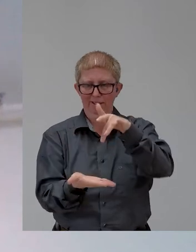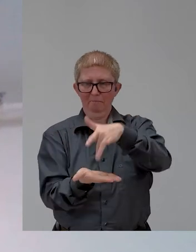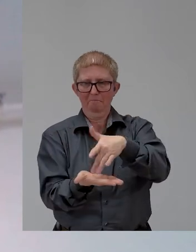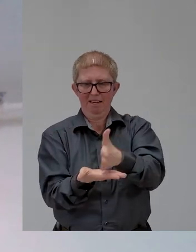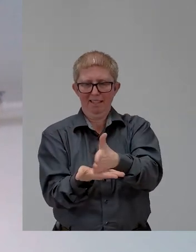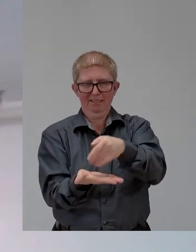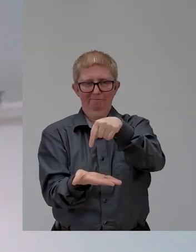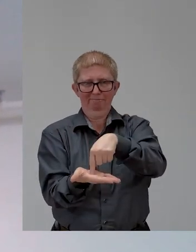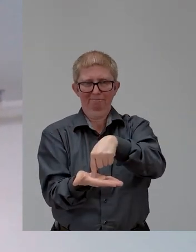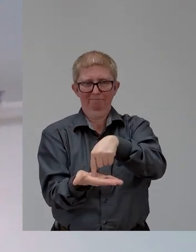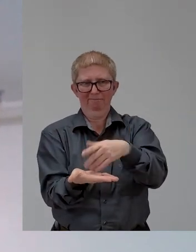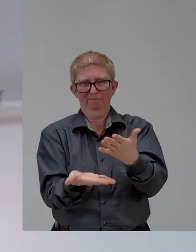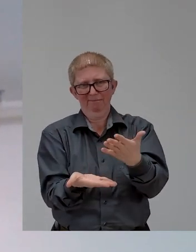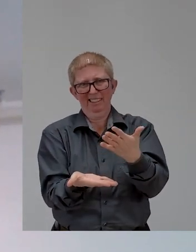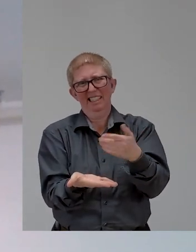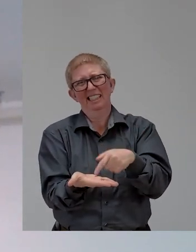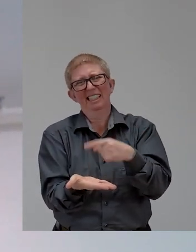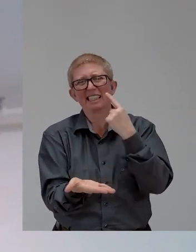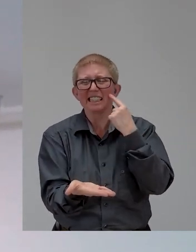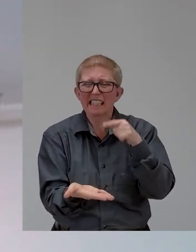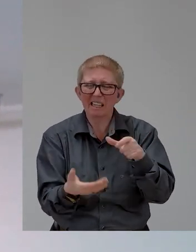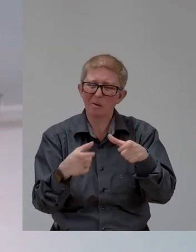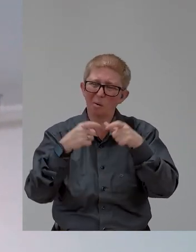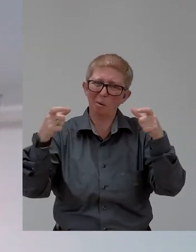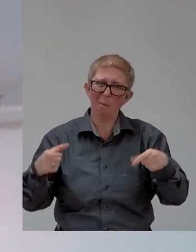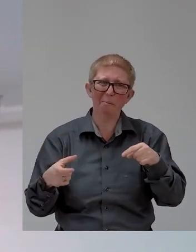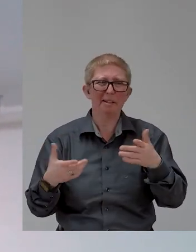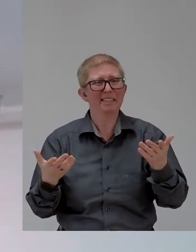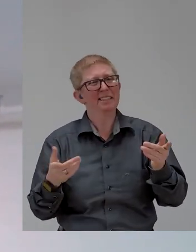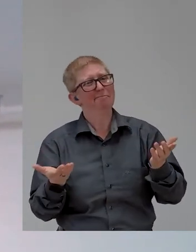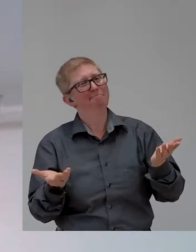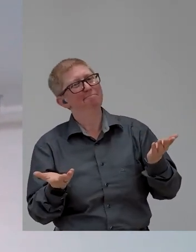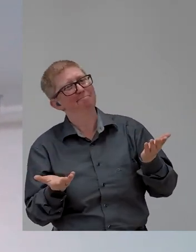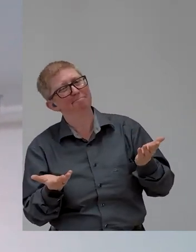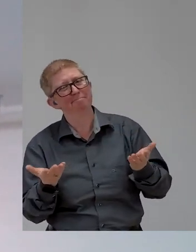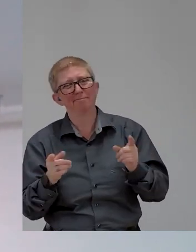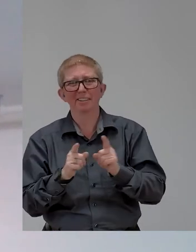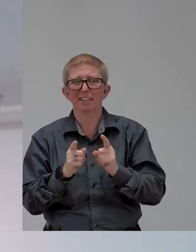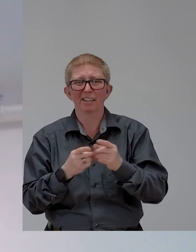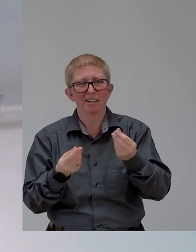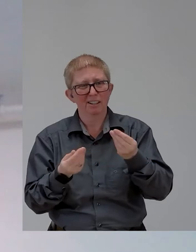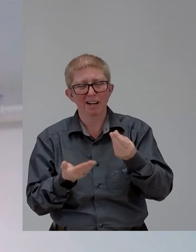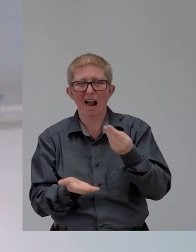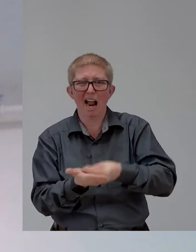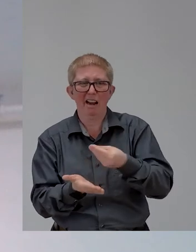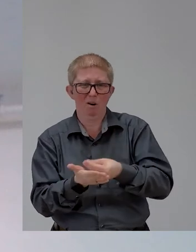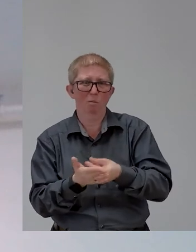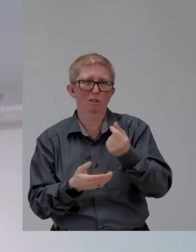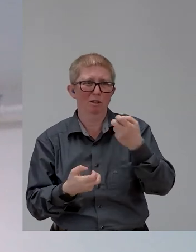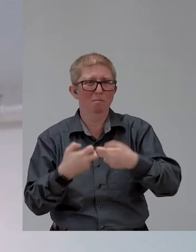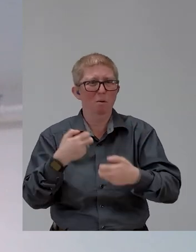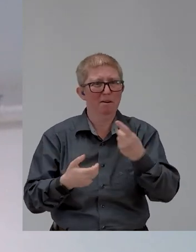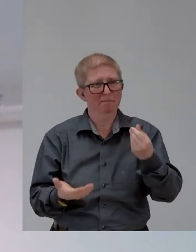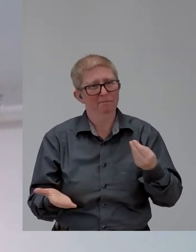of their companies. And frankly, the numbers are looking worse in times of economic crisis. Following the 2008 global